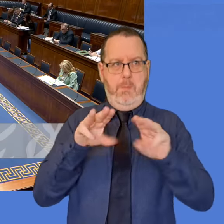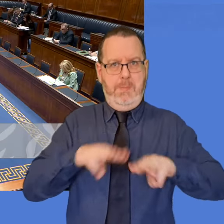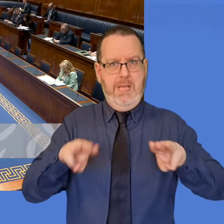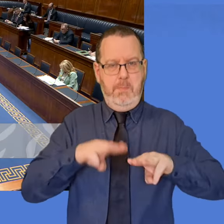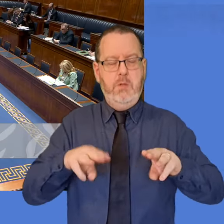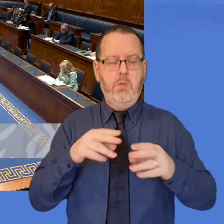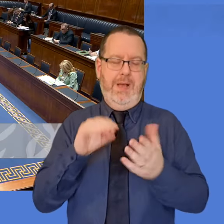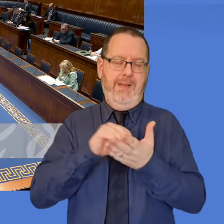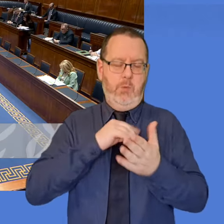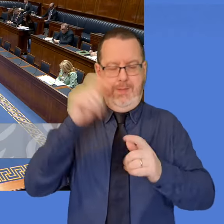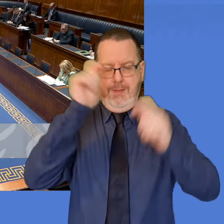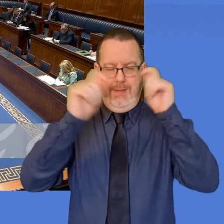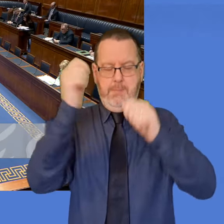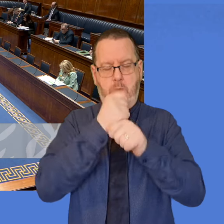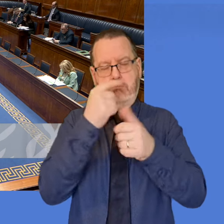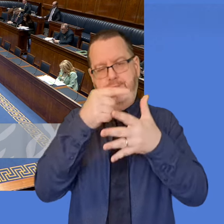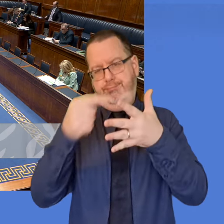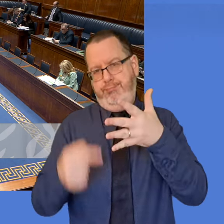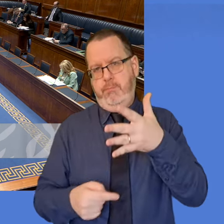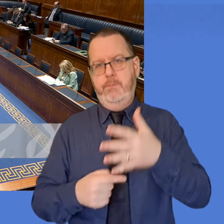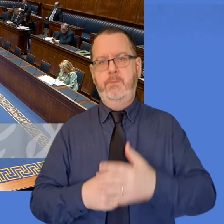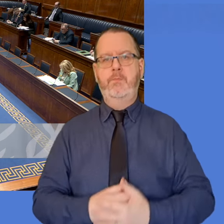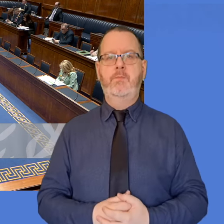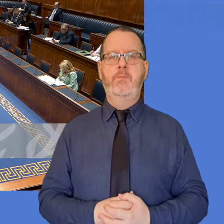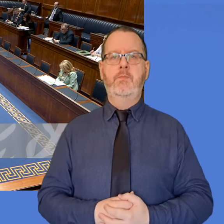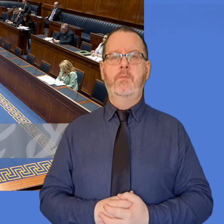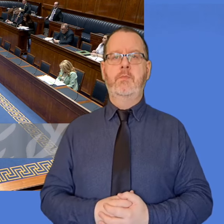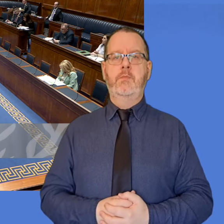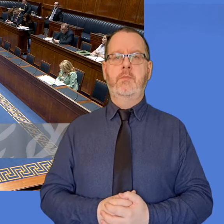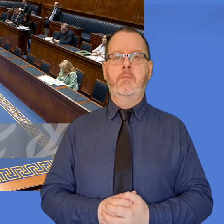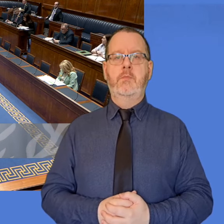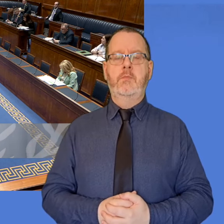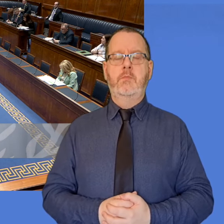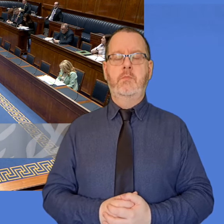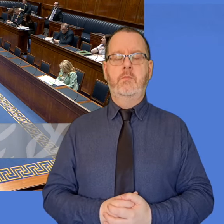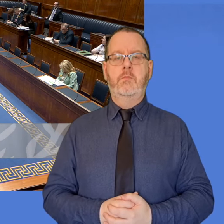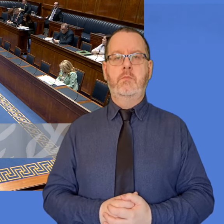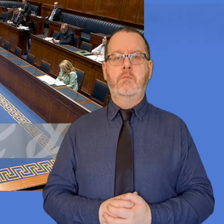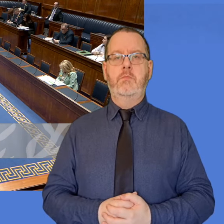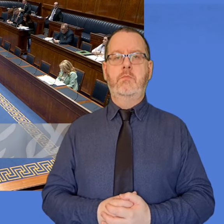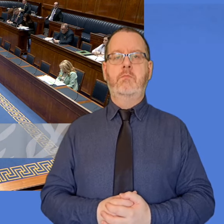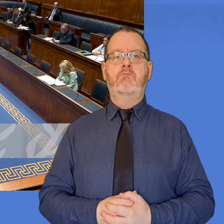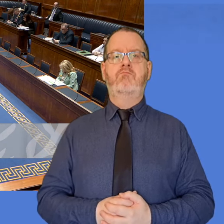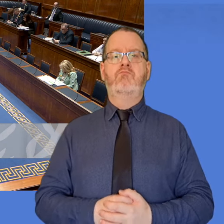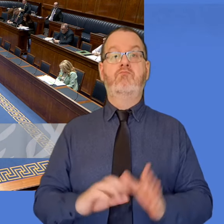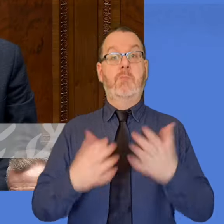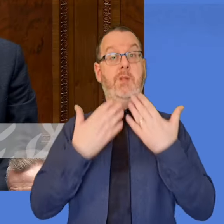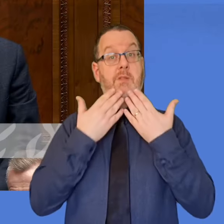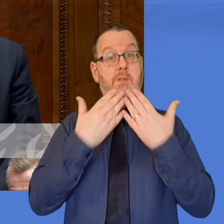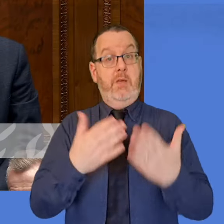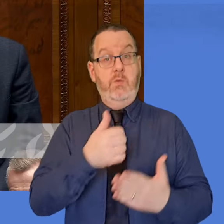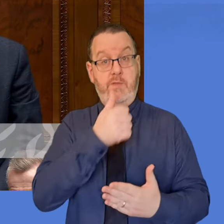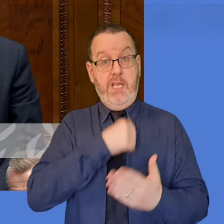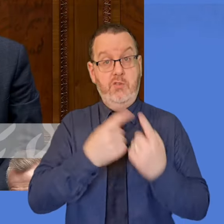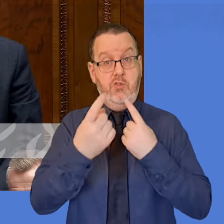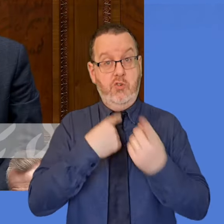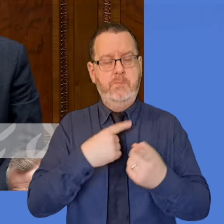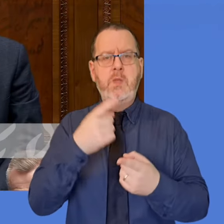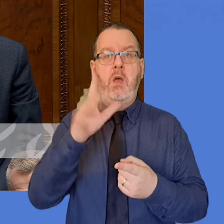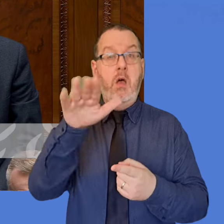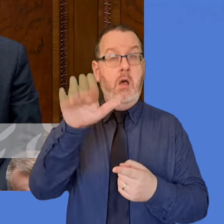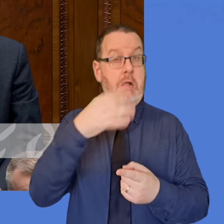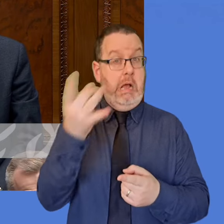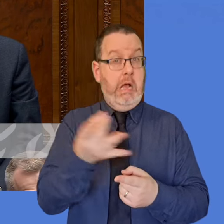to thank the Minister for his answers so far. Does the Minister agree with me that it is disgraceful if